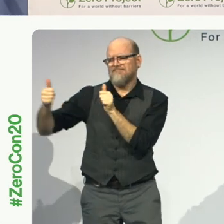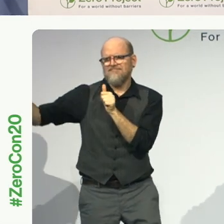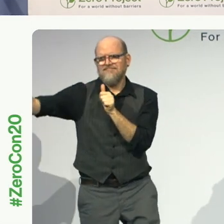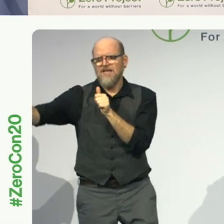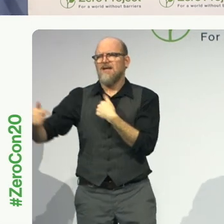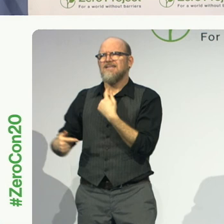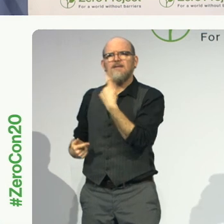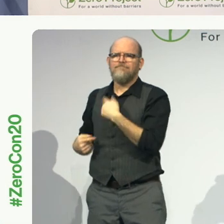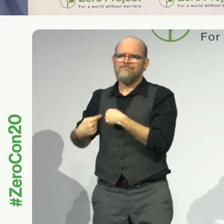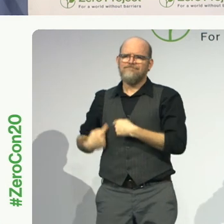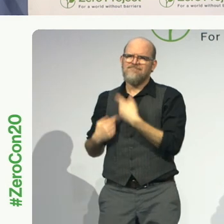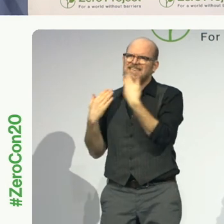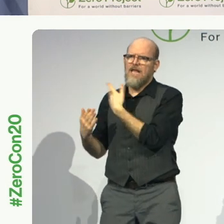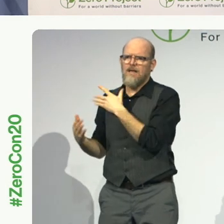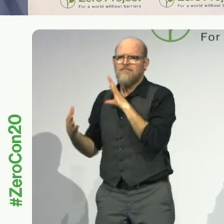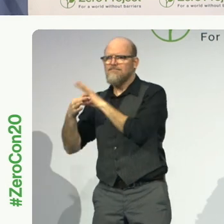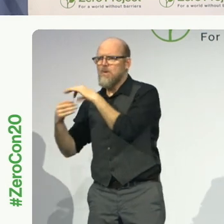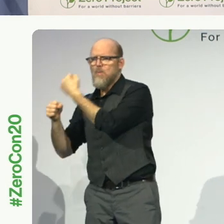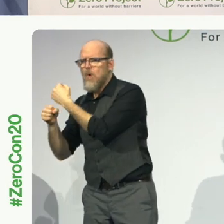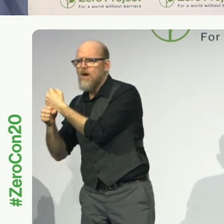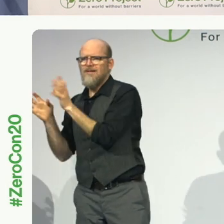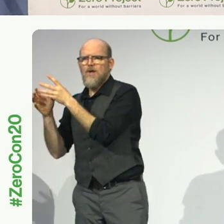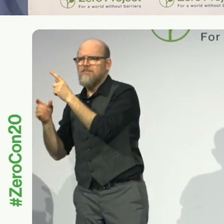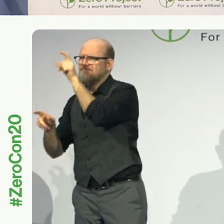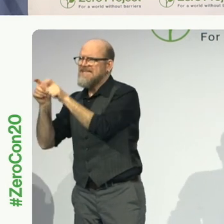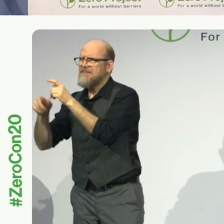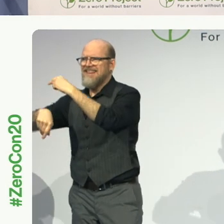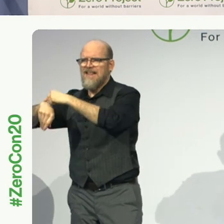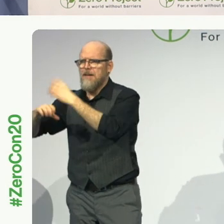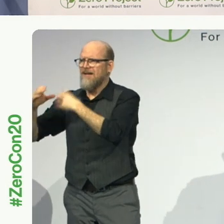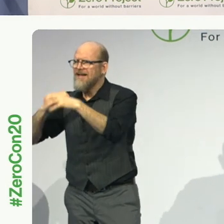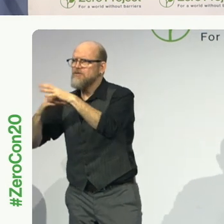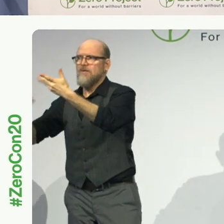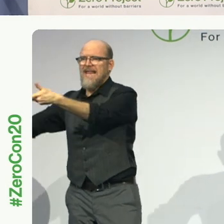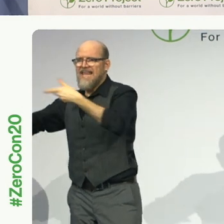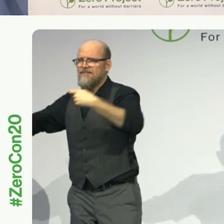spent time giving us input as we did this project.